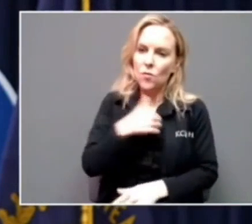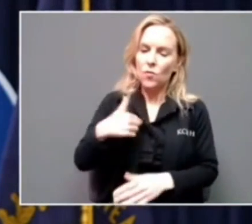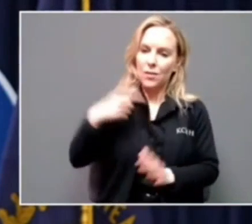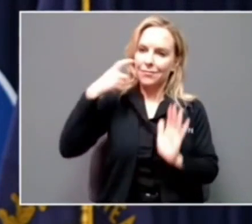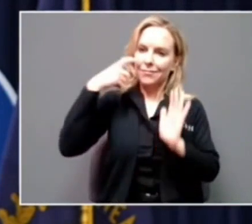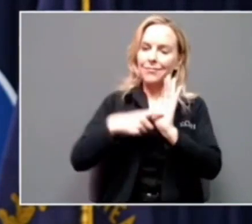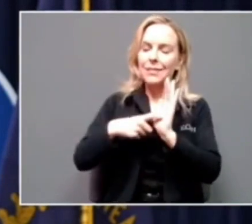future.